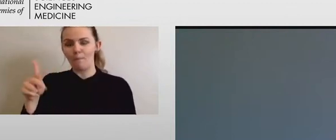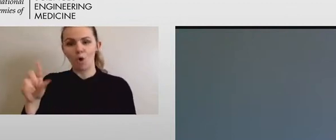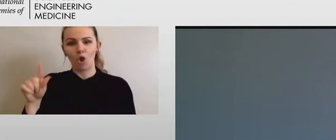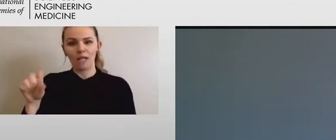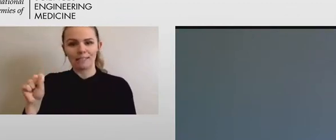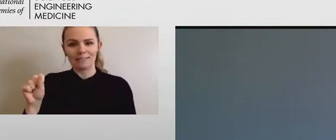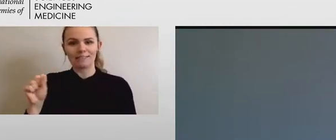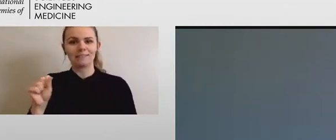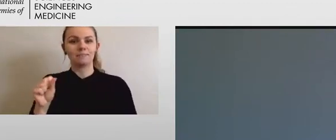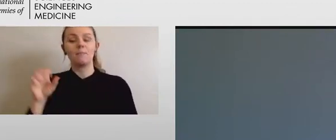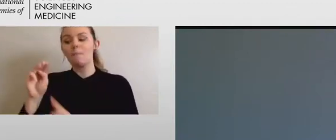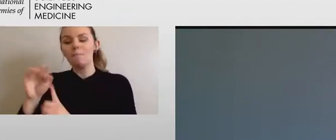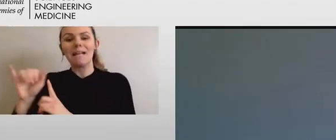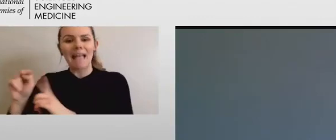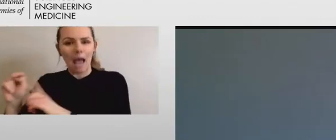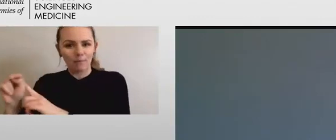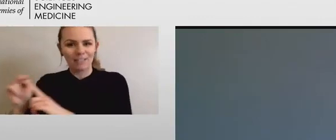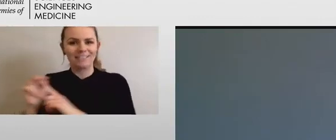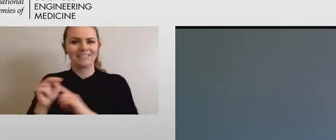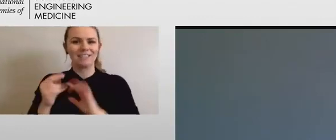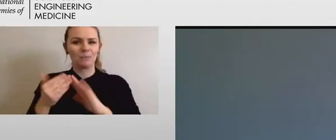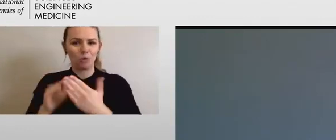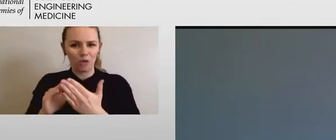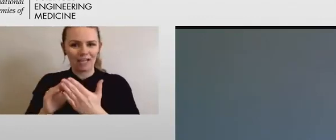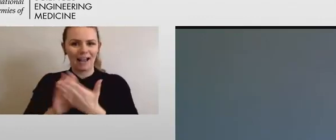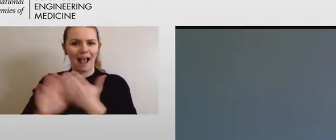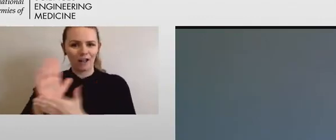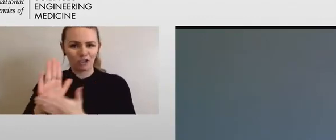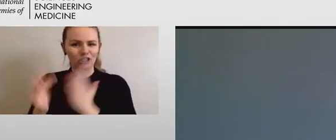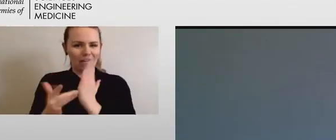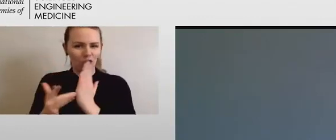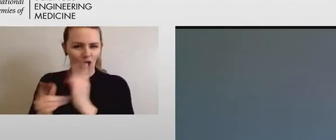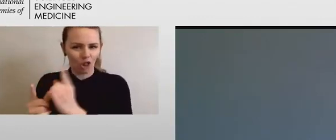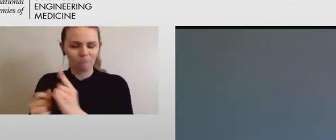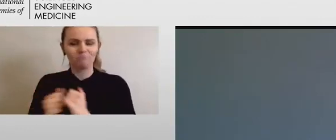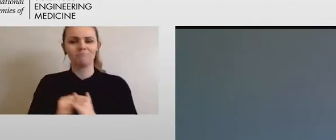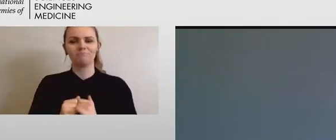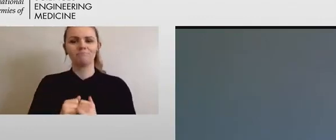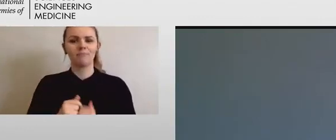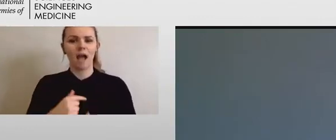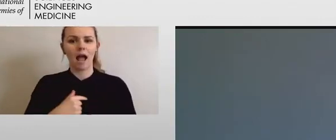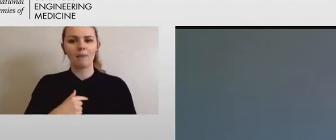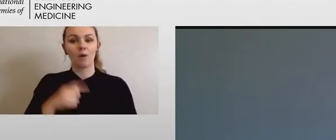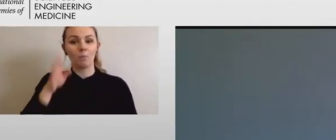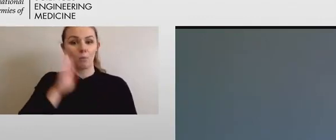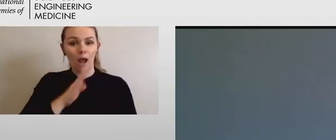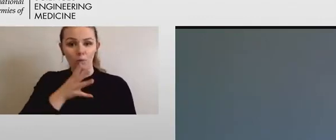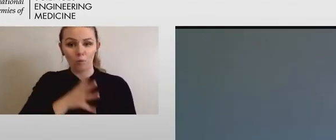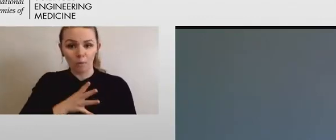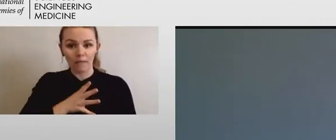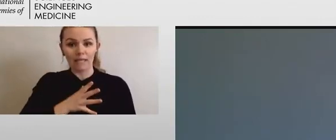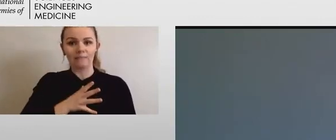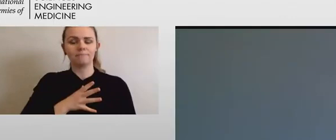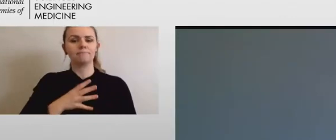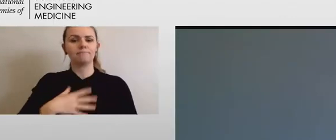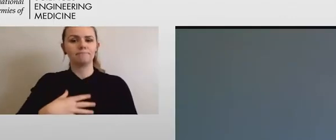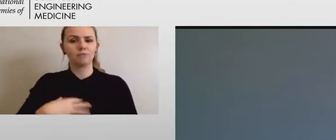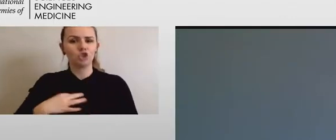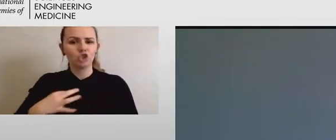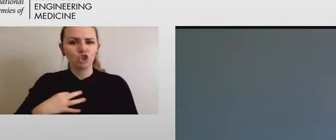brown hair, brown eyes. I'm wearing an orange sweater. And in the background